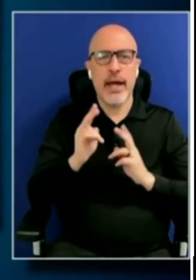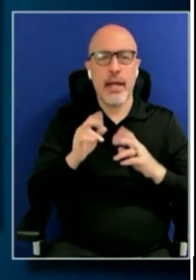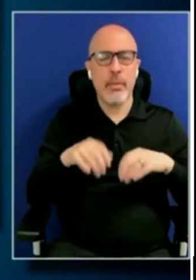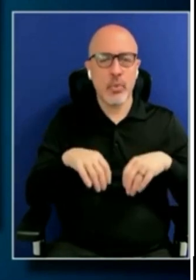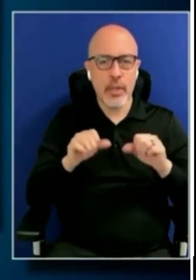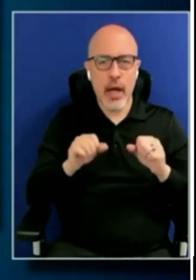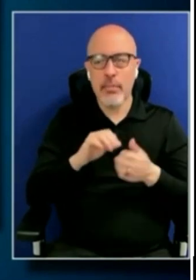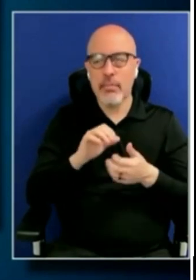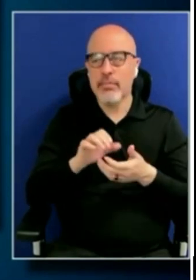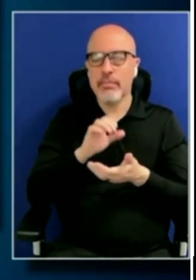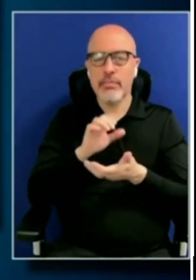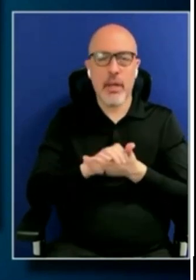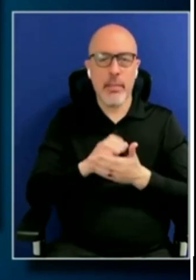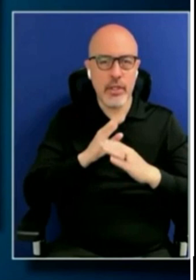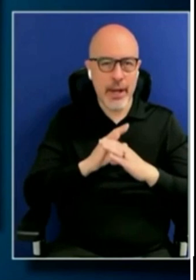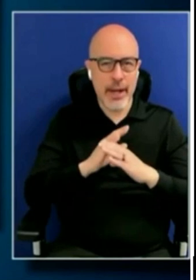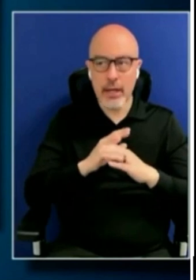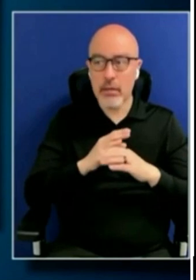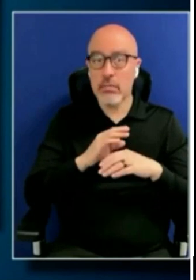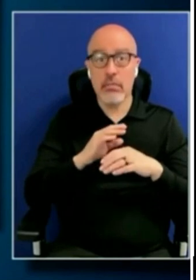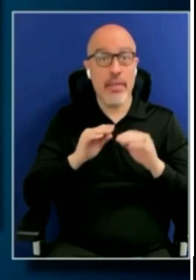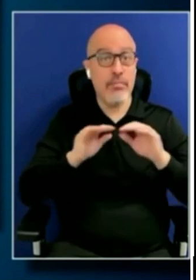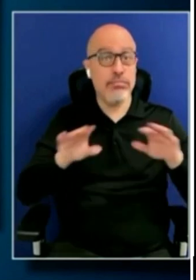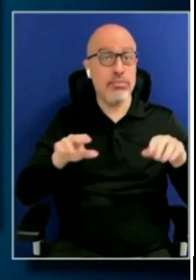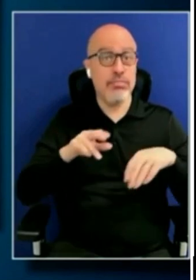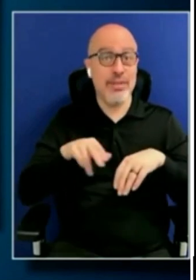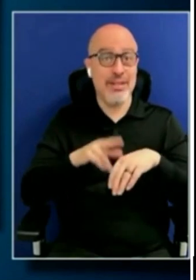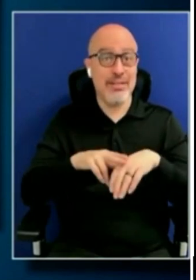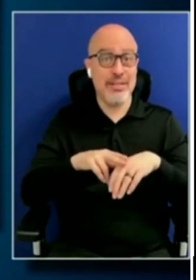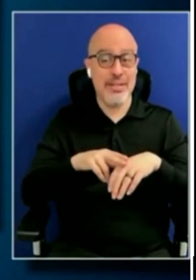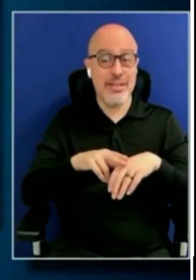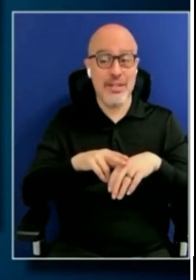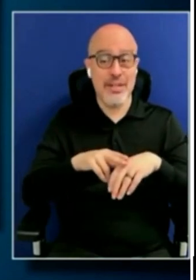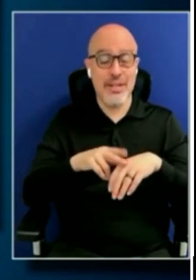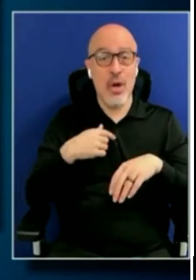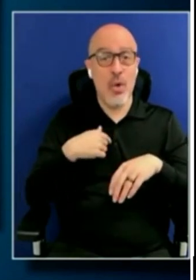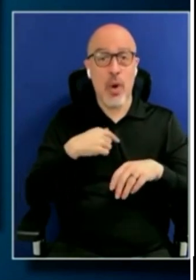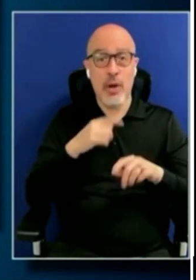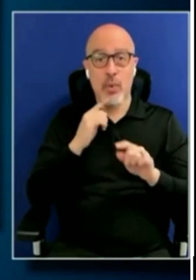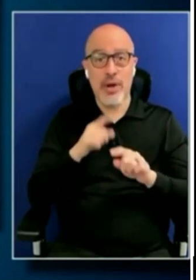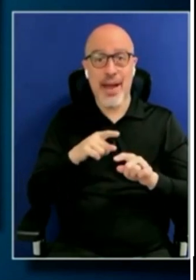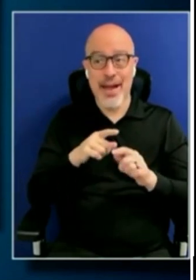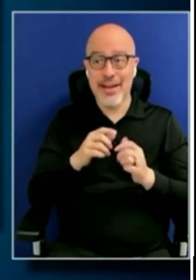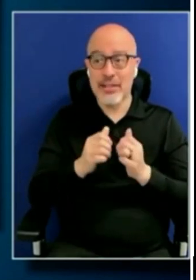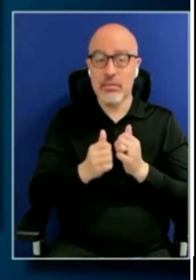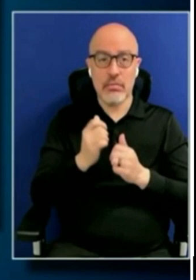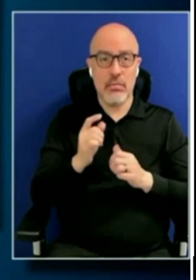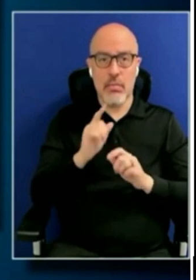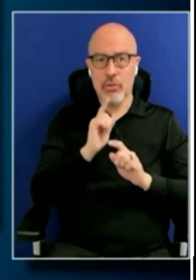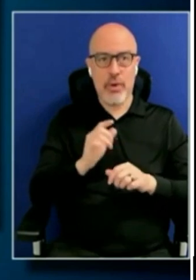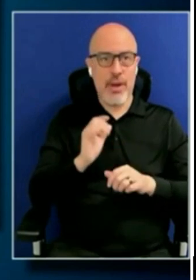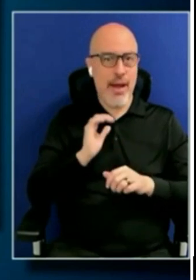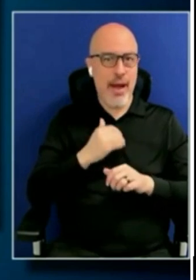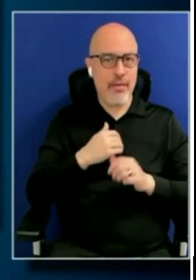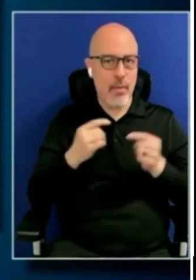marriage ban. And then she took that nationwide. And so when we react to this, a lot of us are reacting from the pain we experience of being